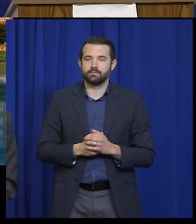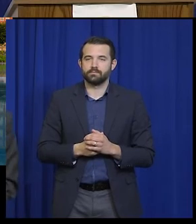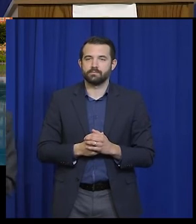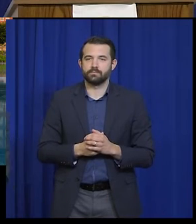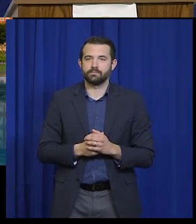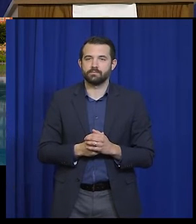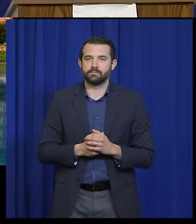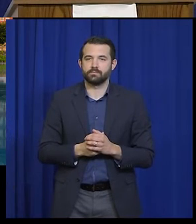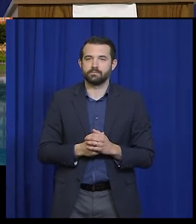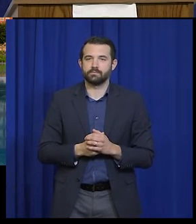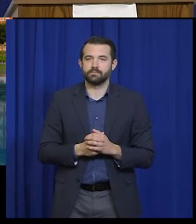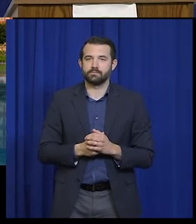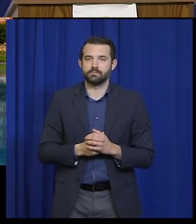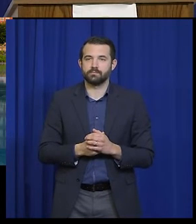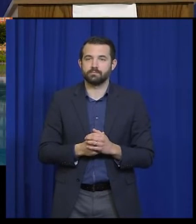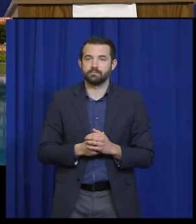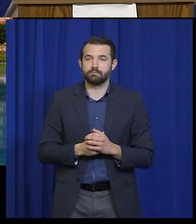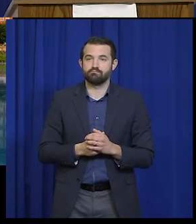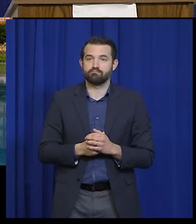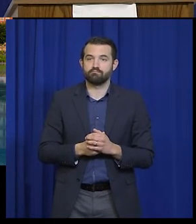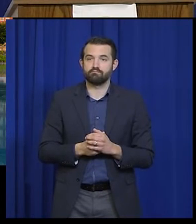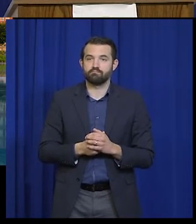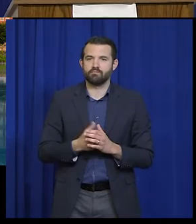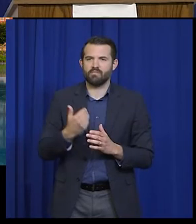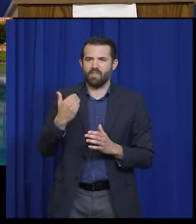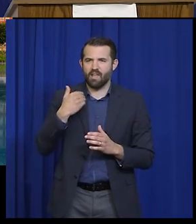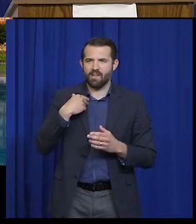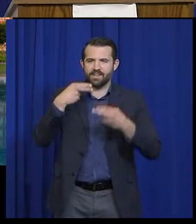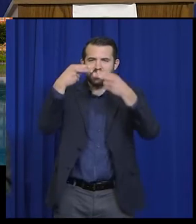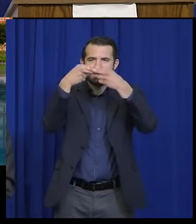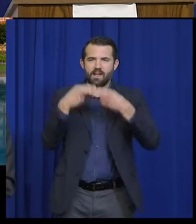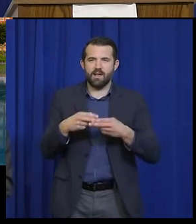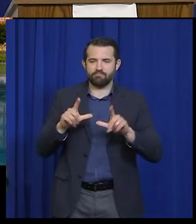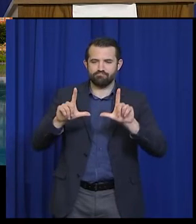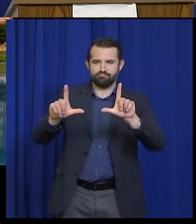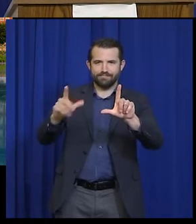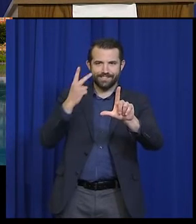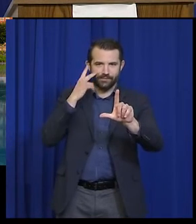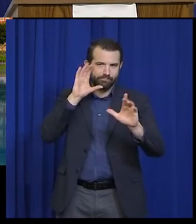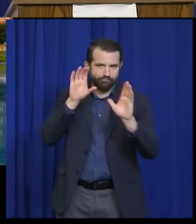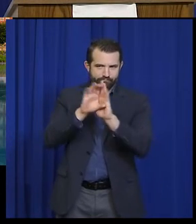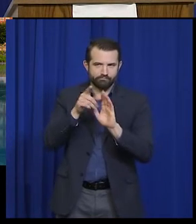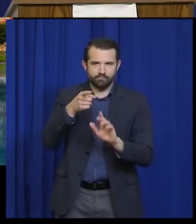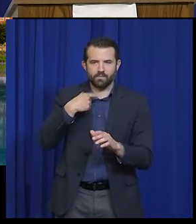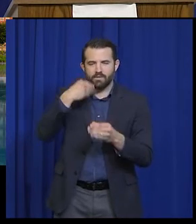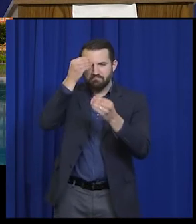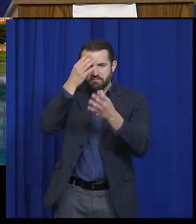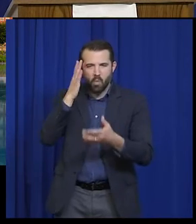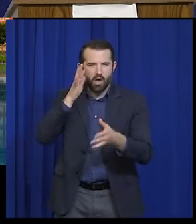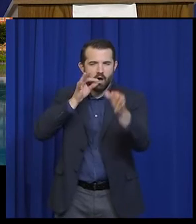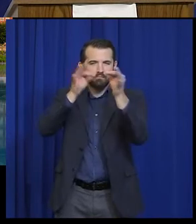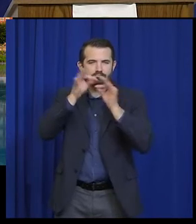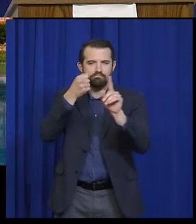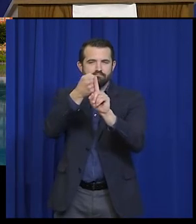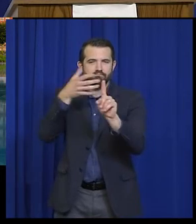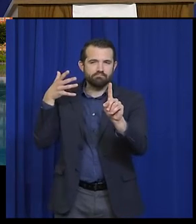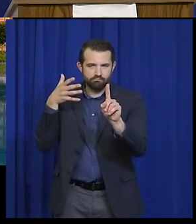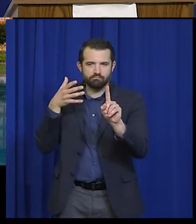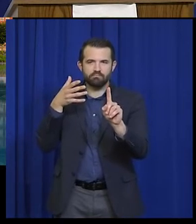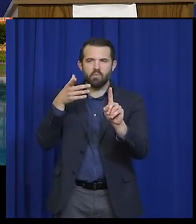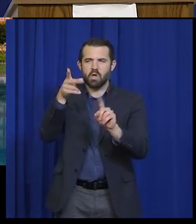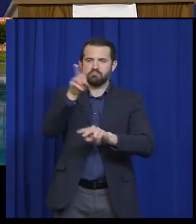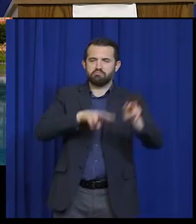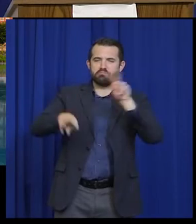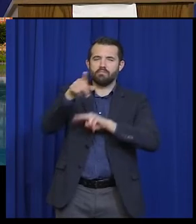I'd like next now to turn to a few slides that I'd like to review with everybody that set the landscape